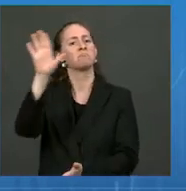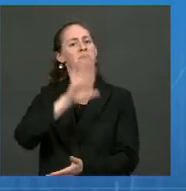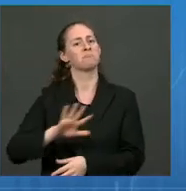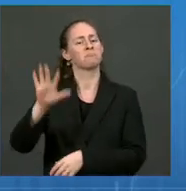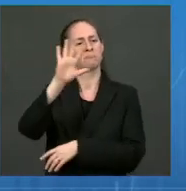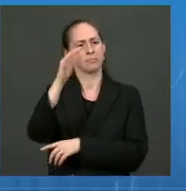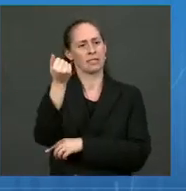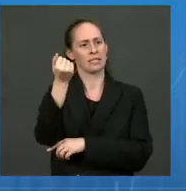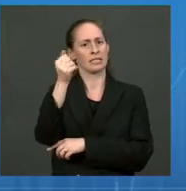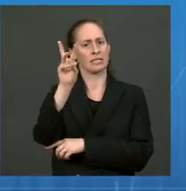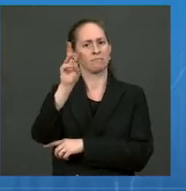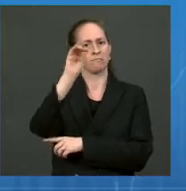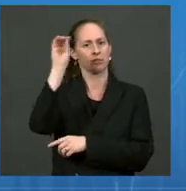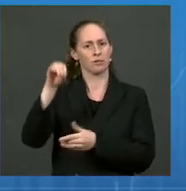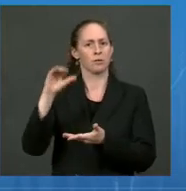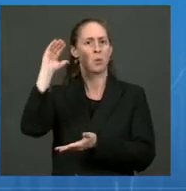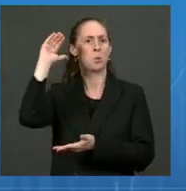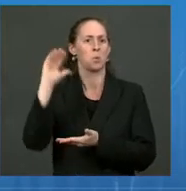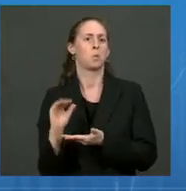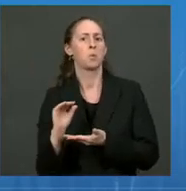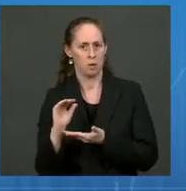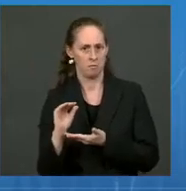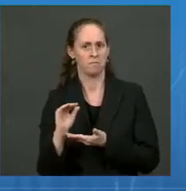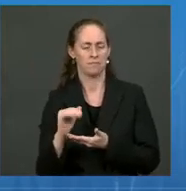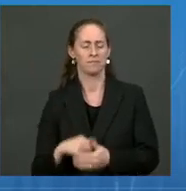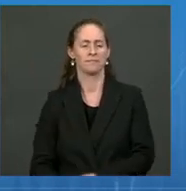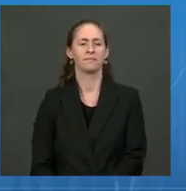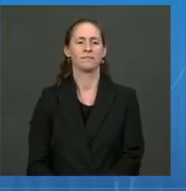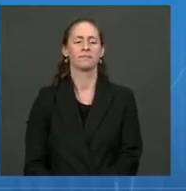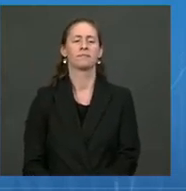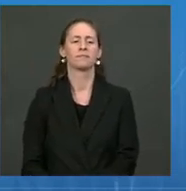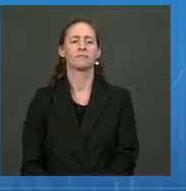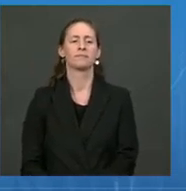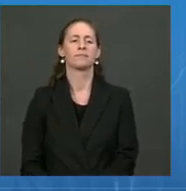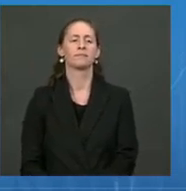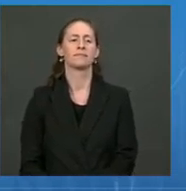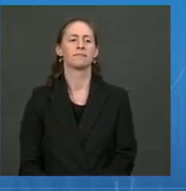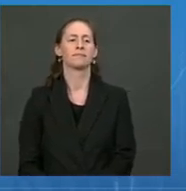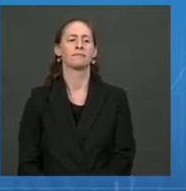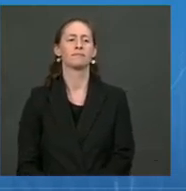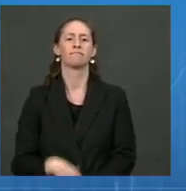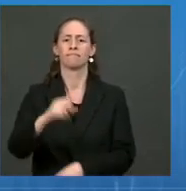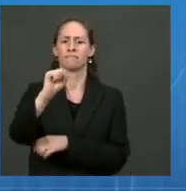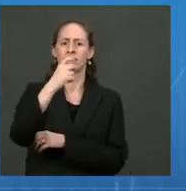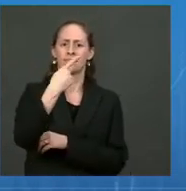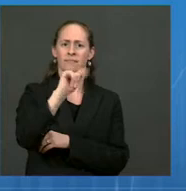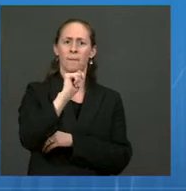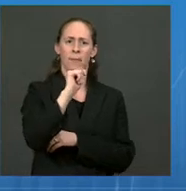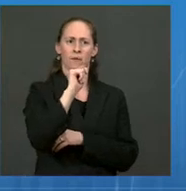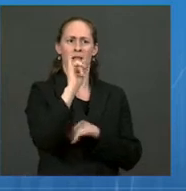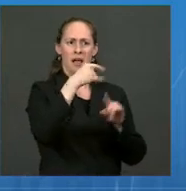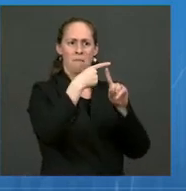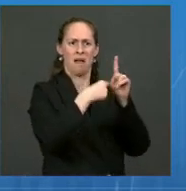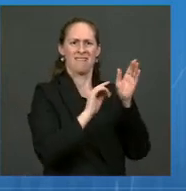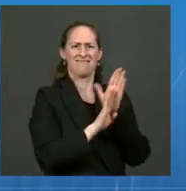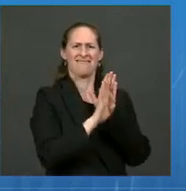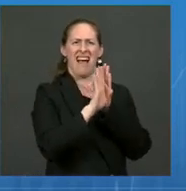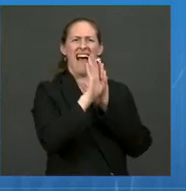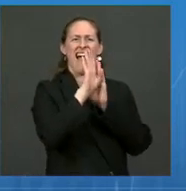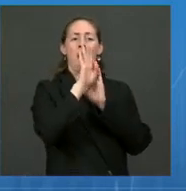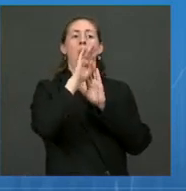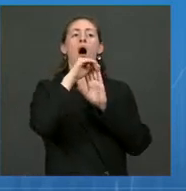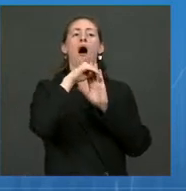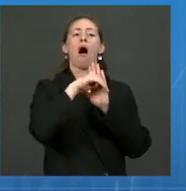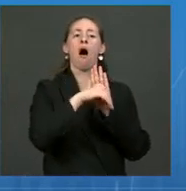over the previous week. Down from our peak in early September, we are now heading in the right direction, but with